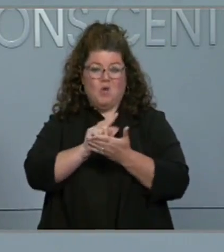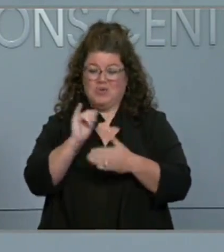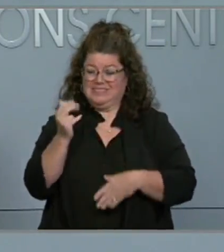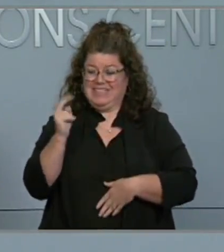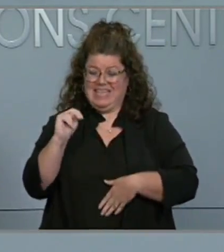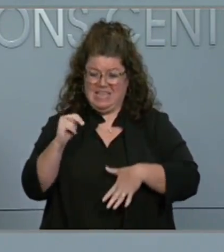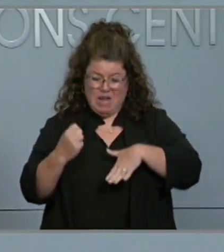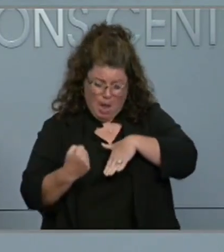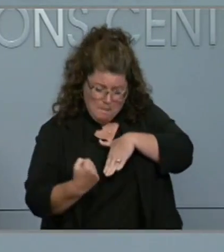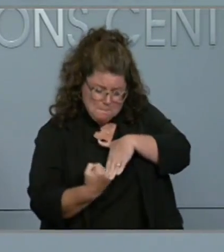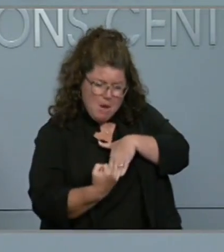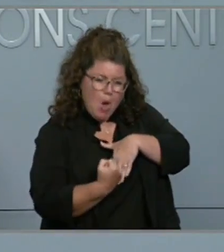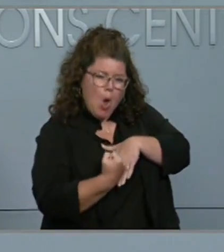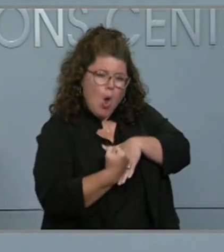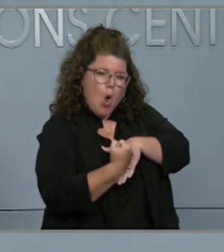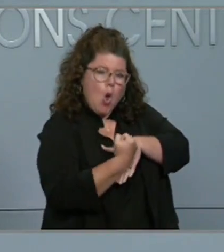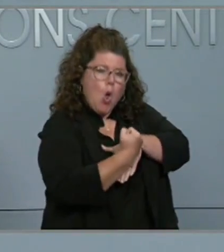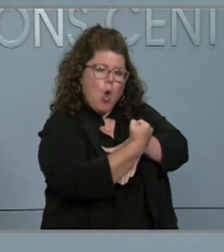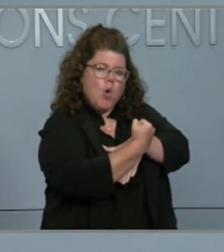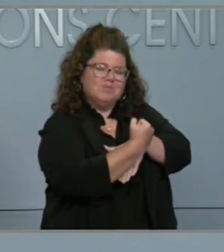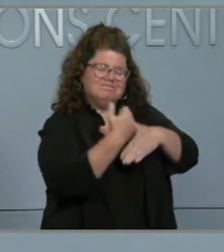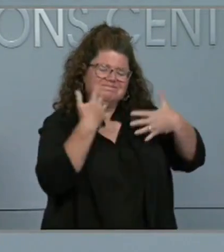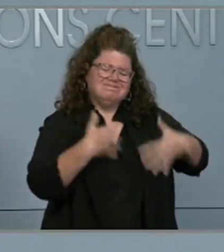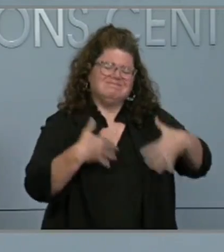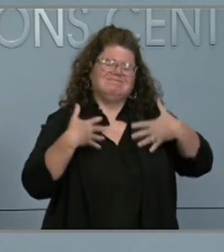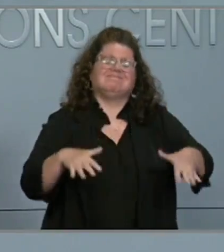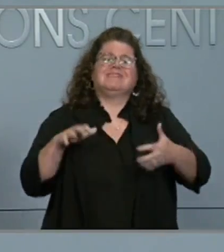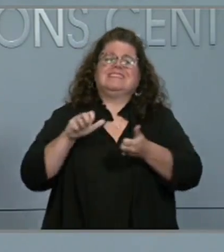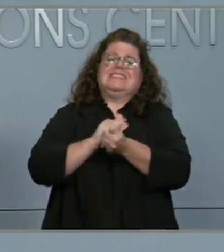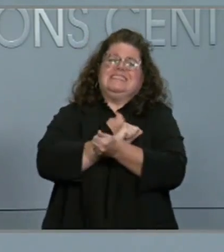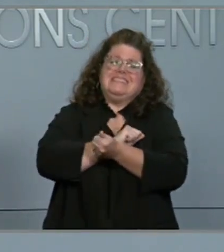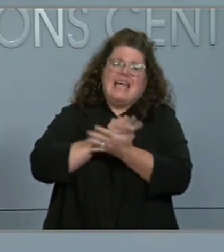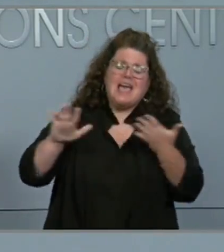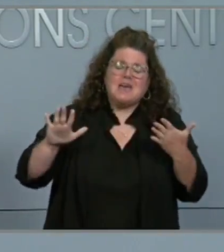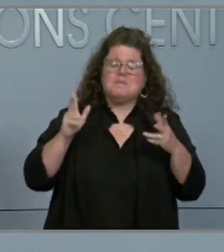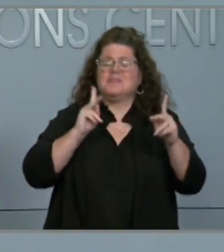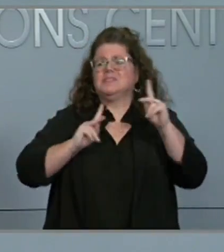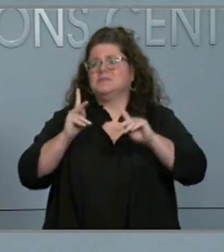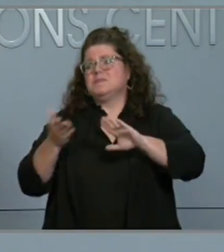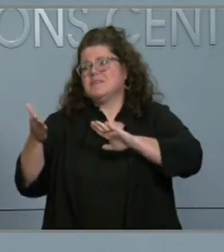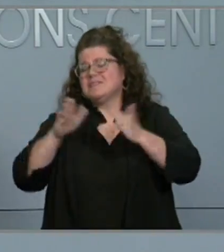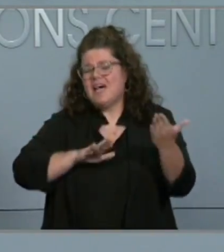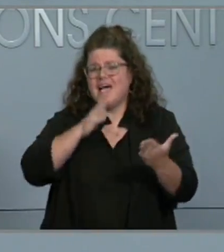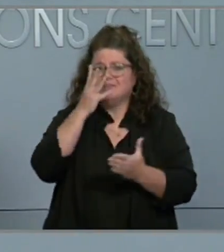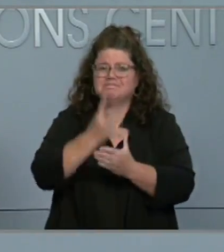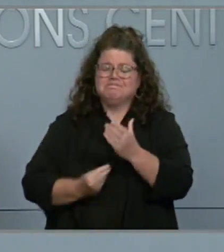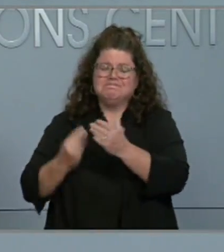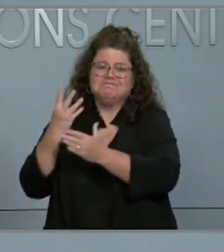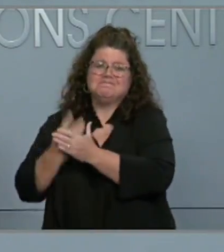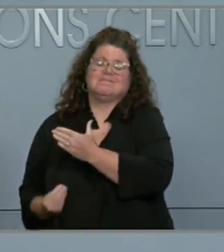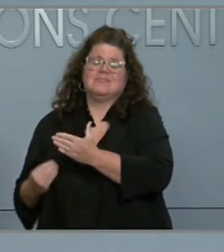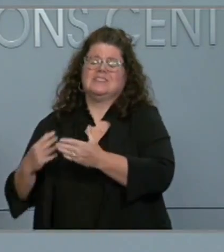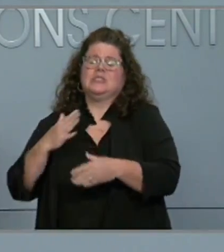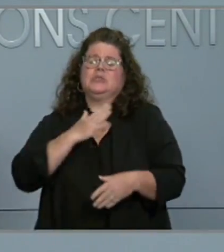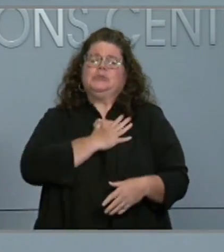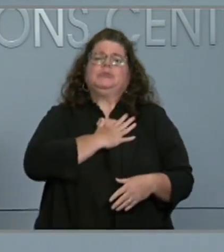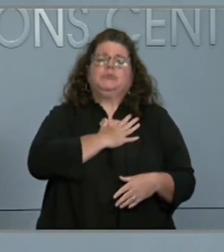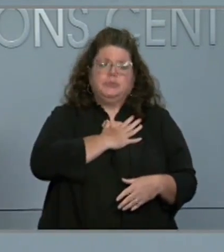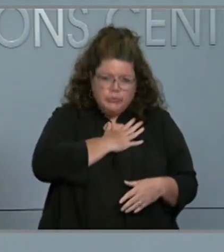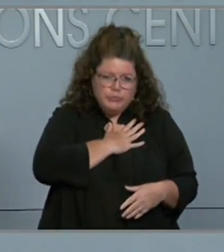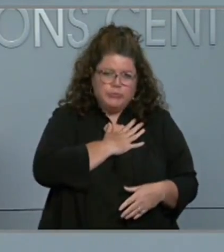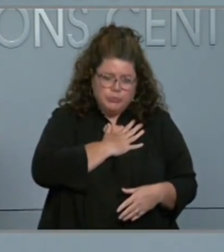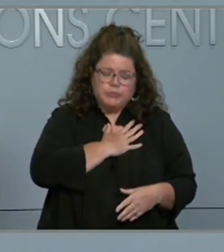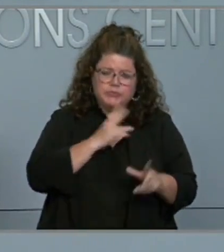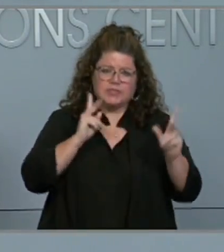plow through the southeast, leaving destruction and death behind. And we mourn for those lives lost.